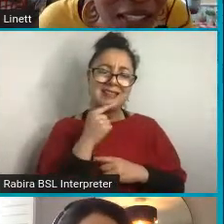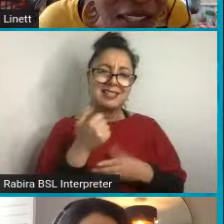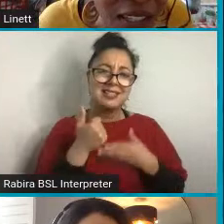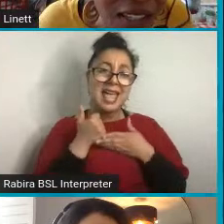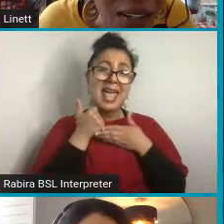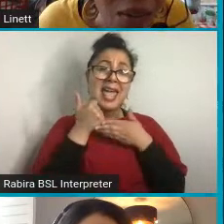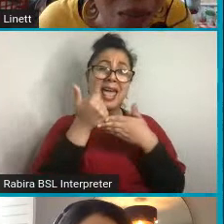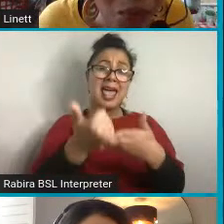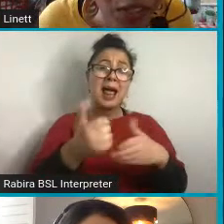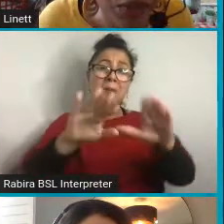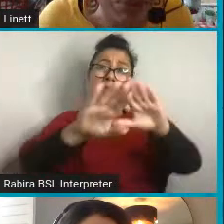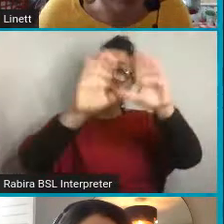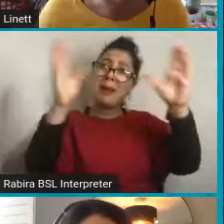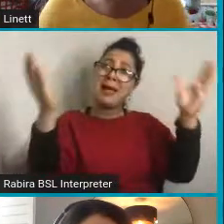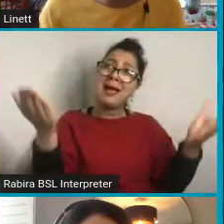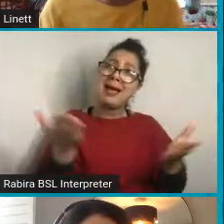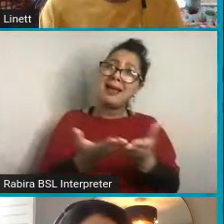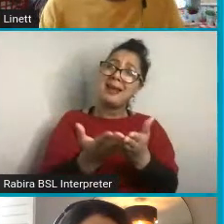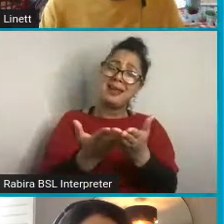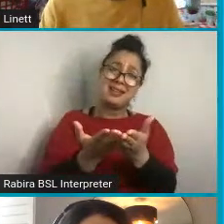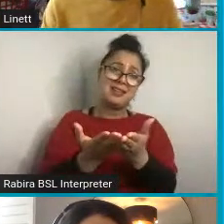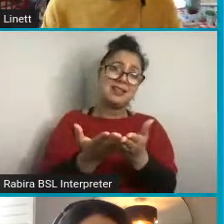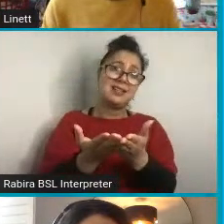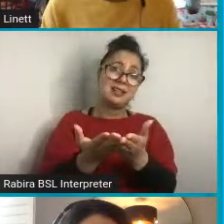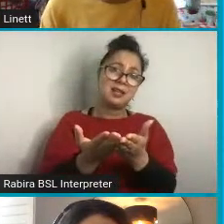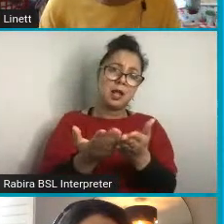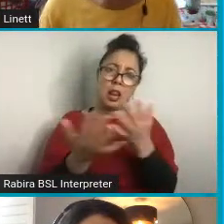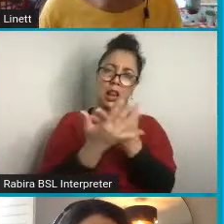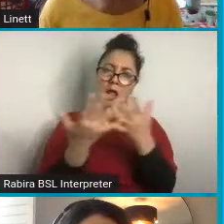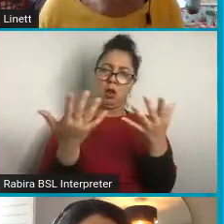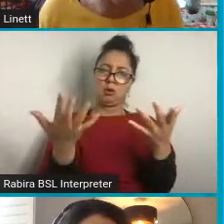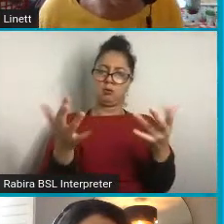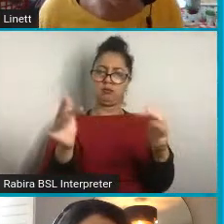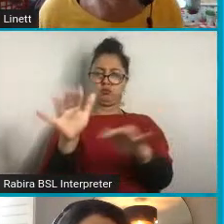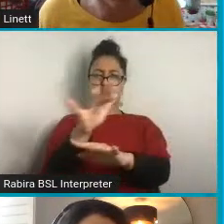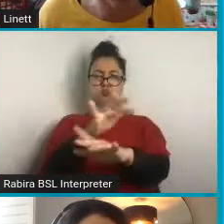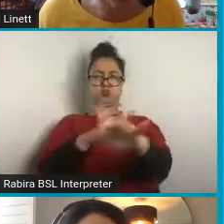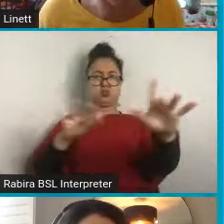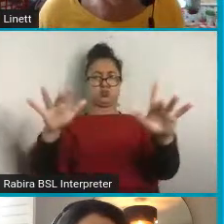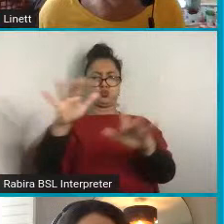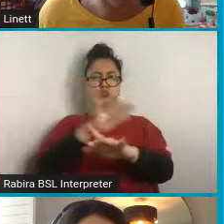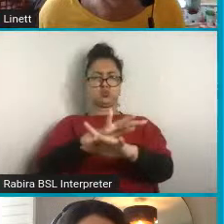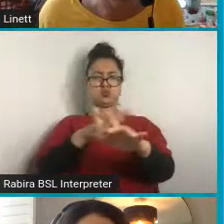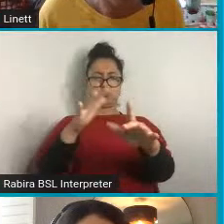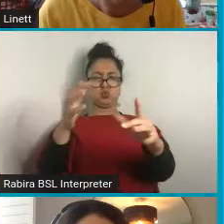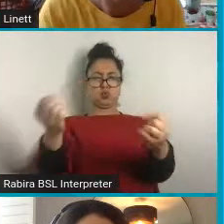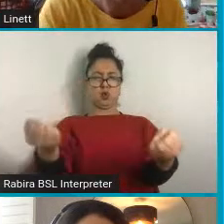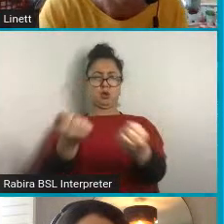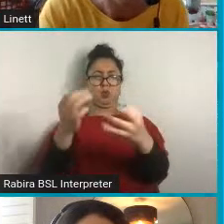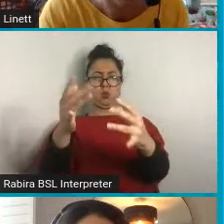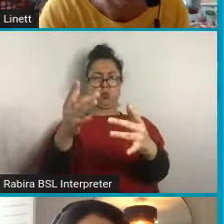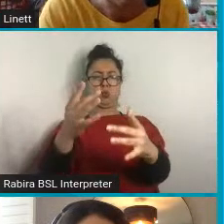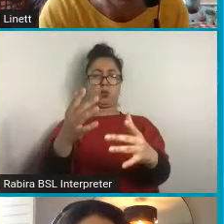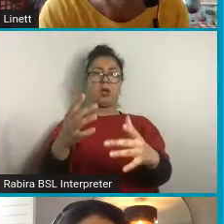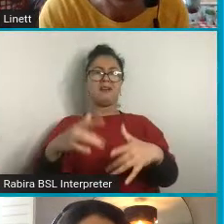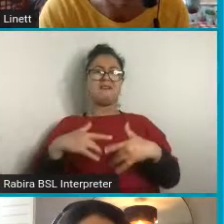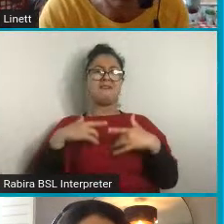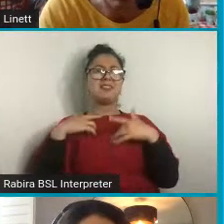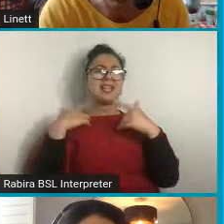planet. A lot of energy and sense of urgency in that one. Yes.